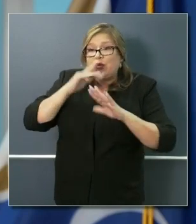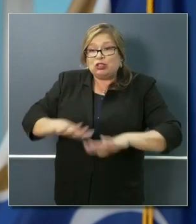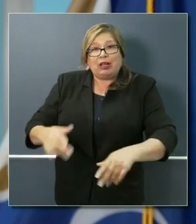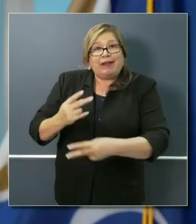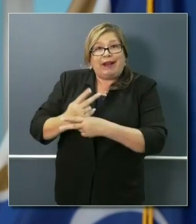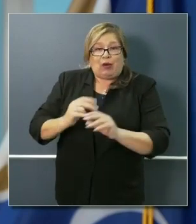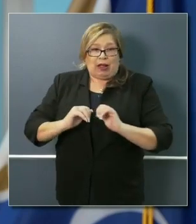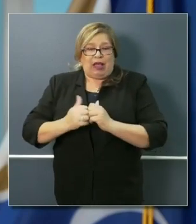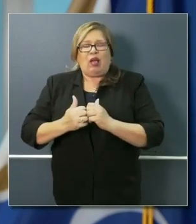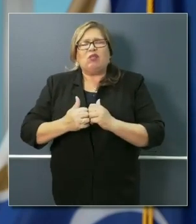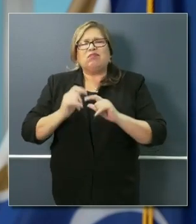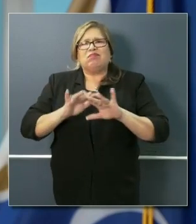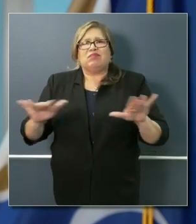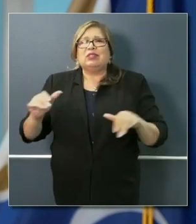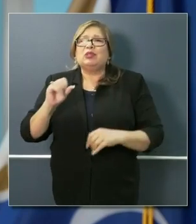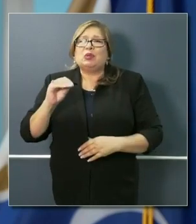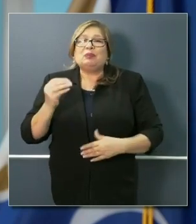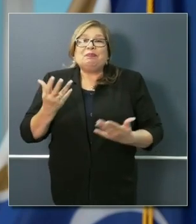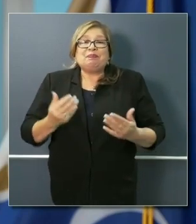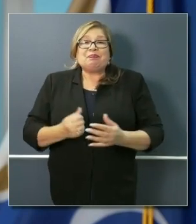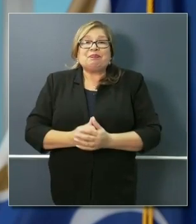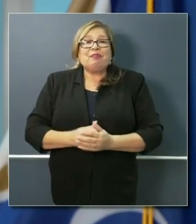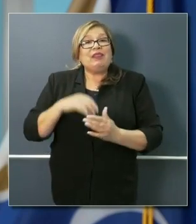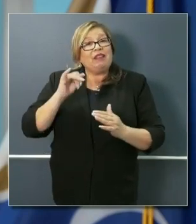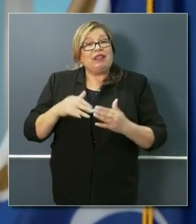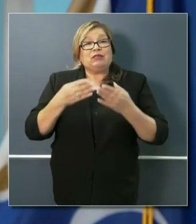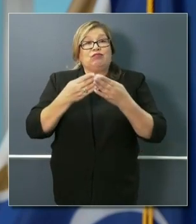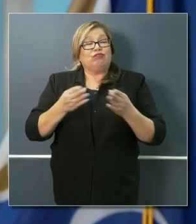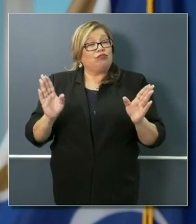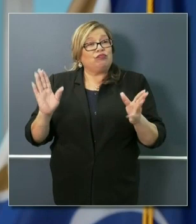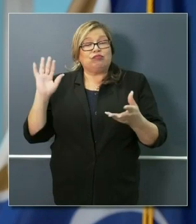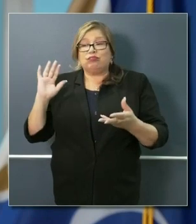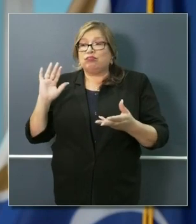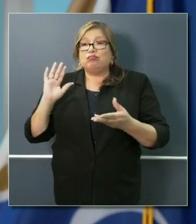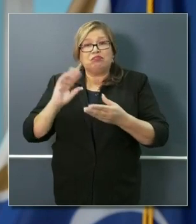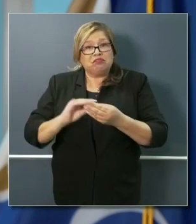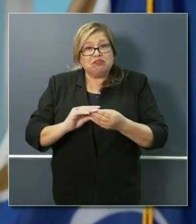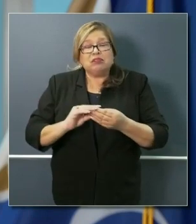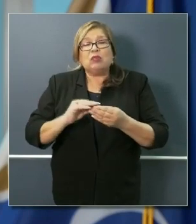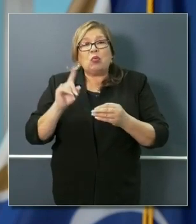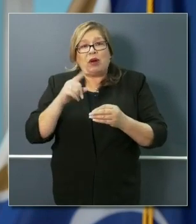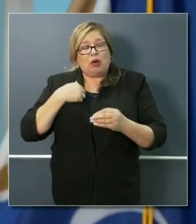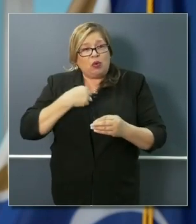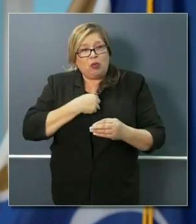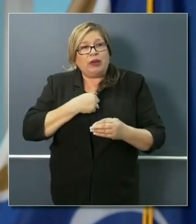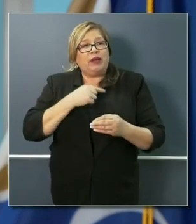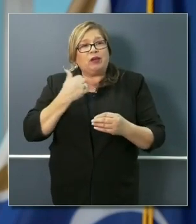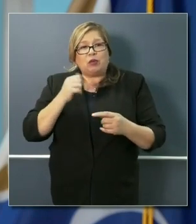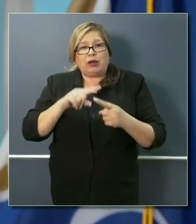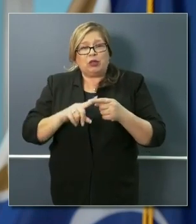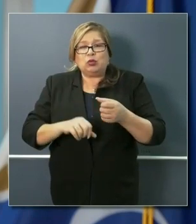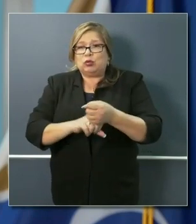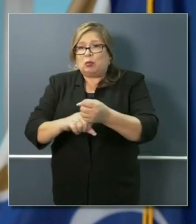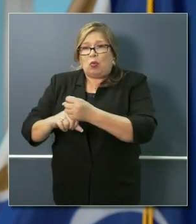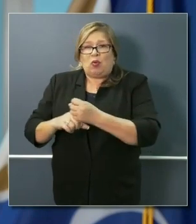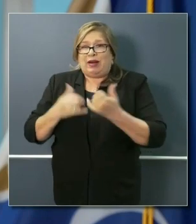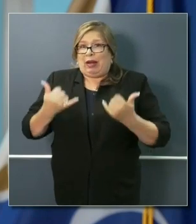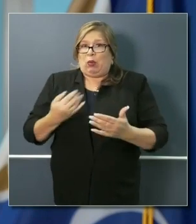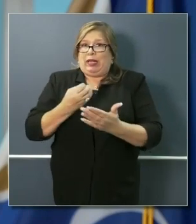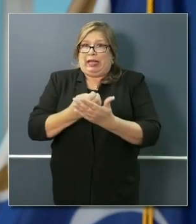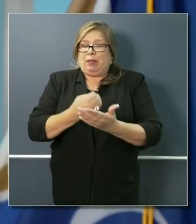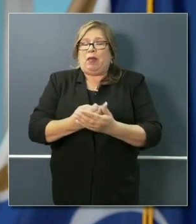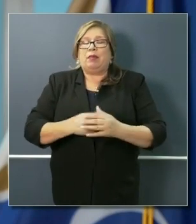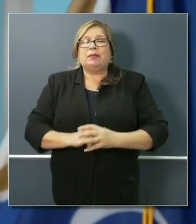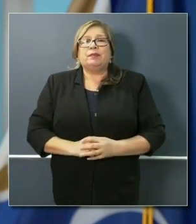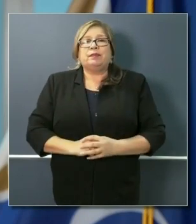many, et cetera. So that's it in broad strokes where we're leaning in to this economic moment. I should just preview,